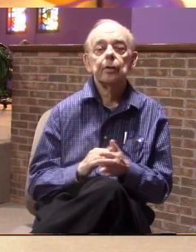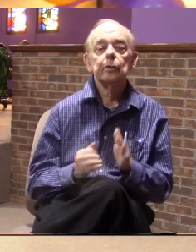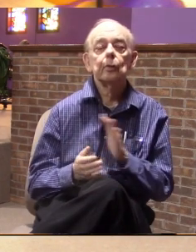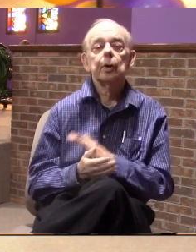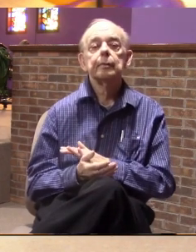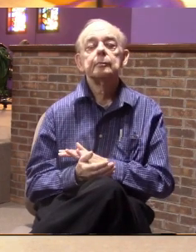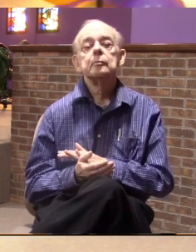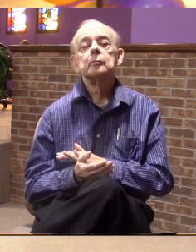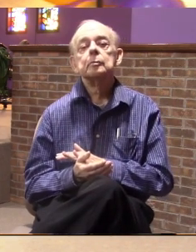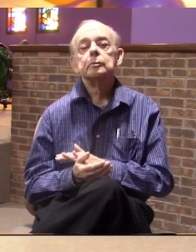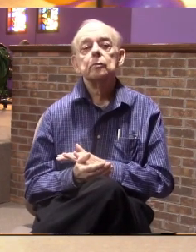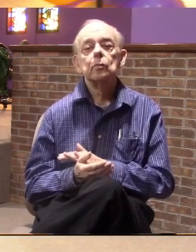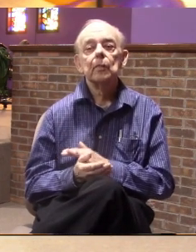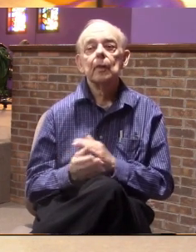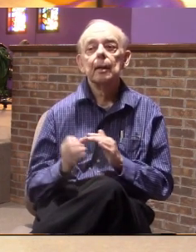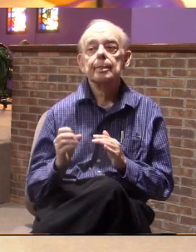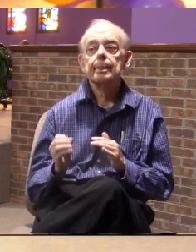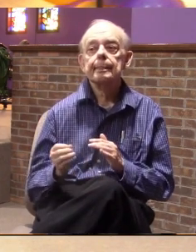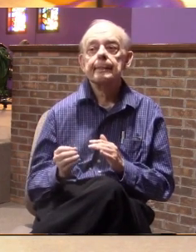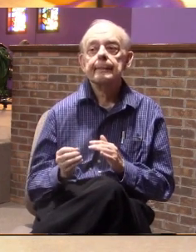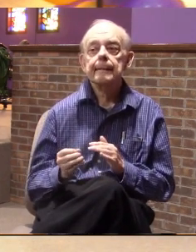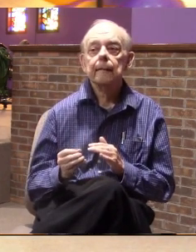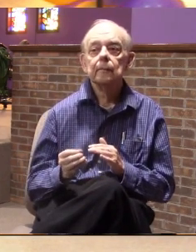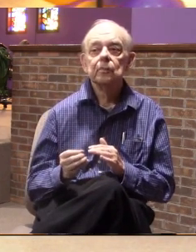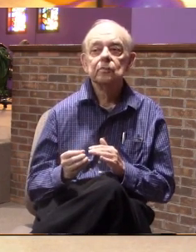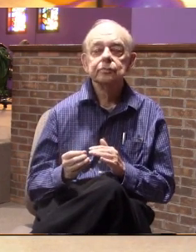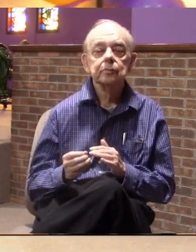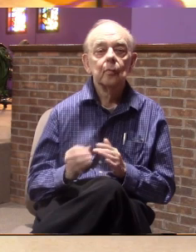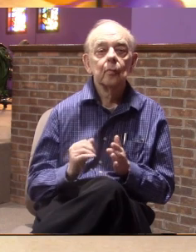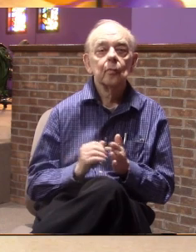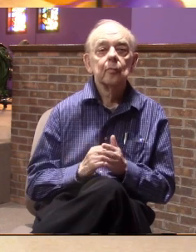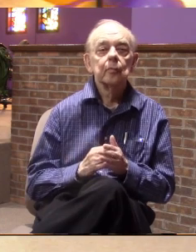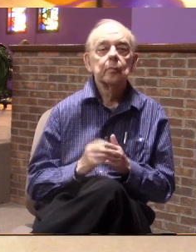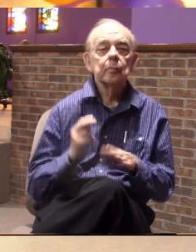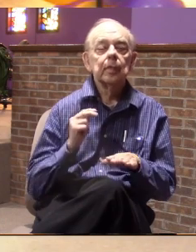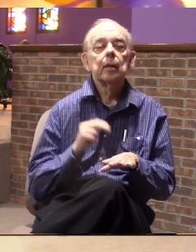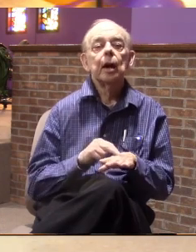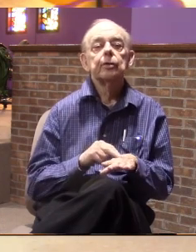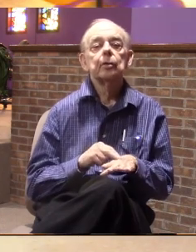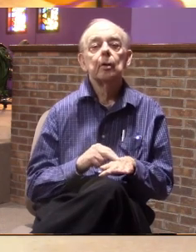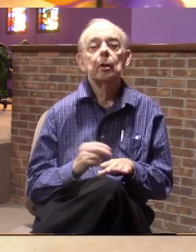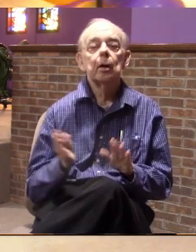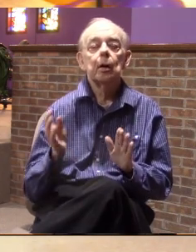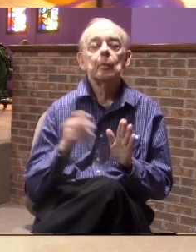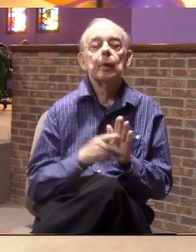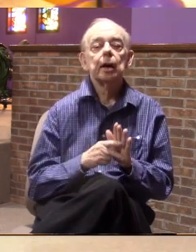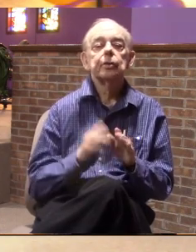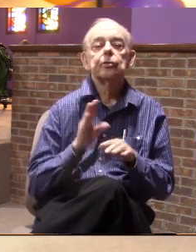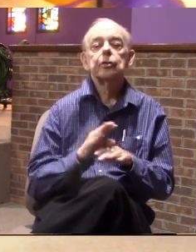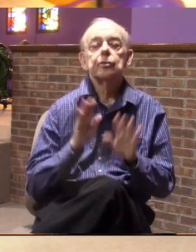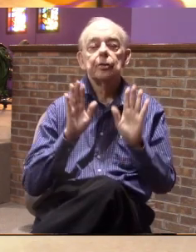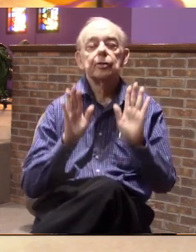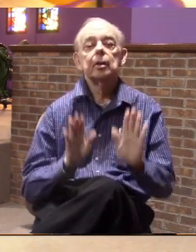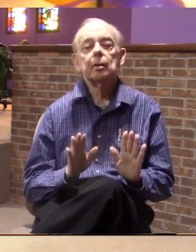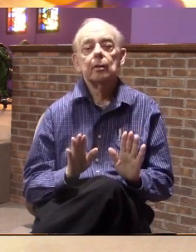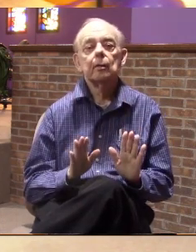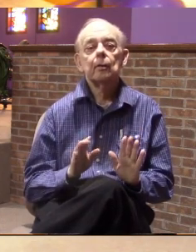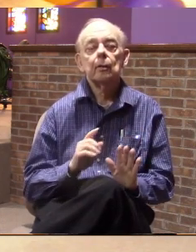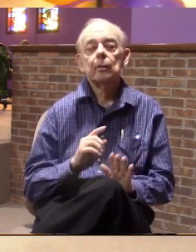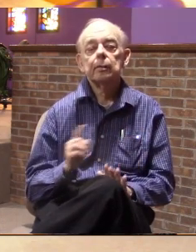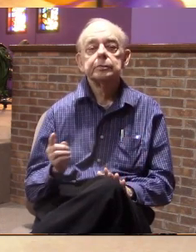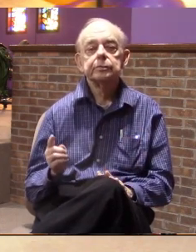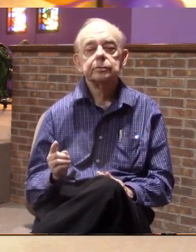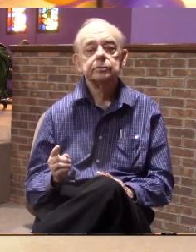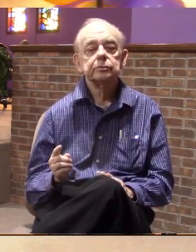this morning. So, this is National Back to Church Sunday. And there